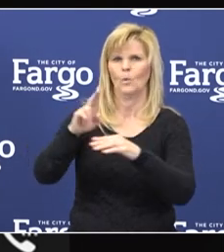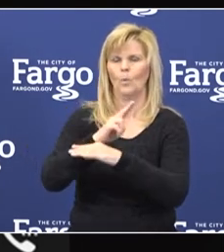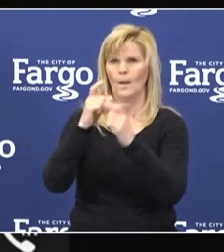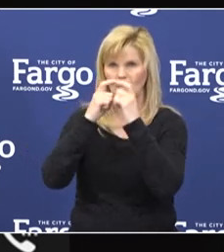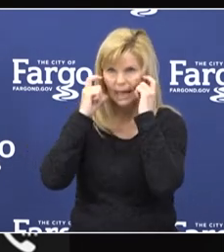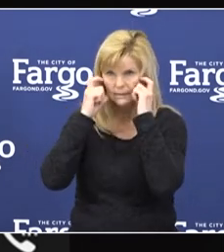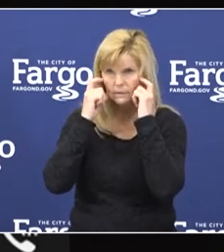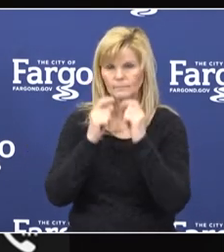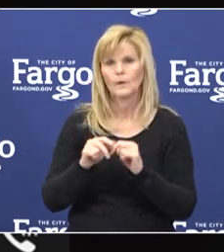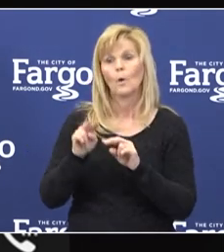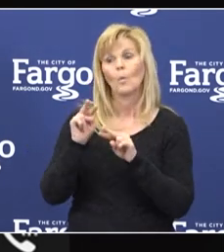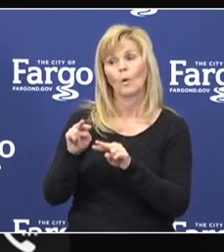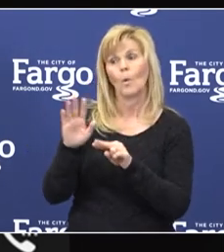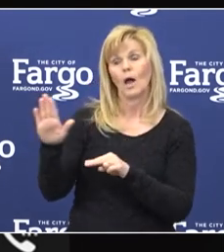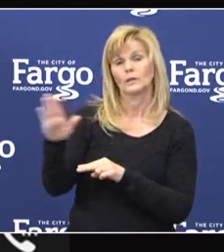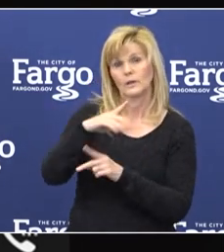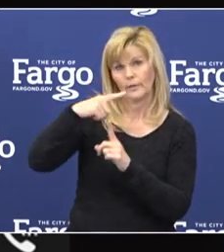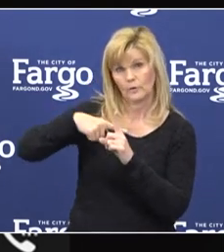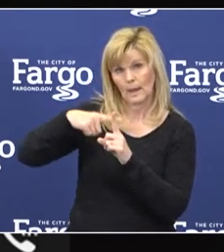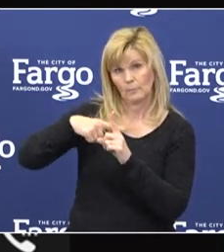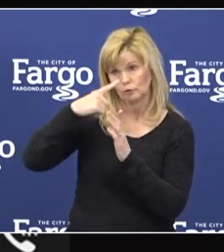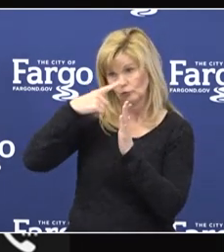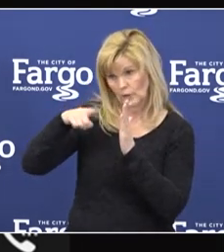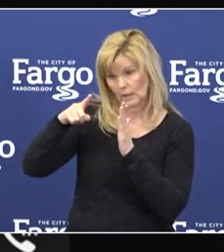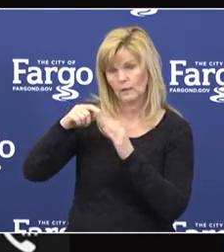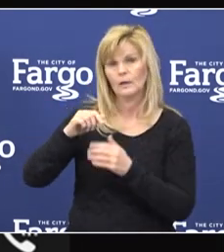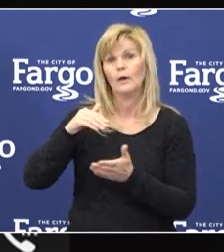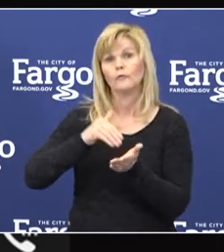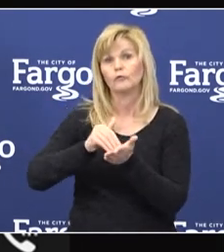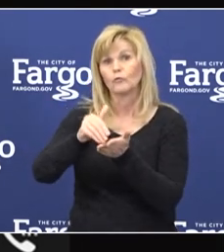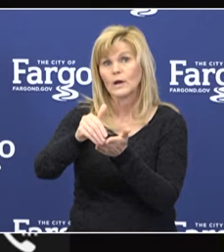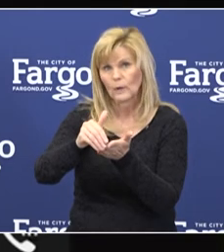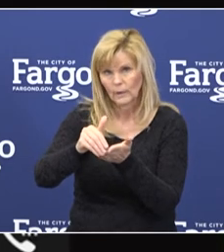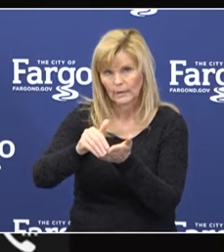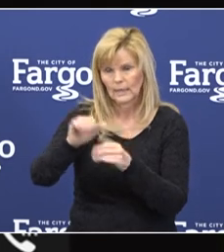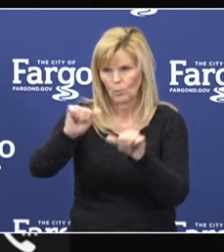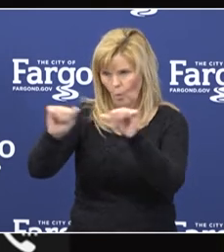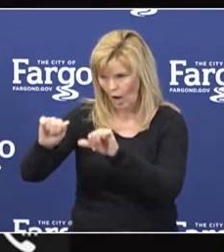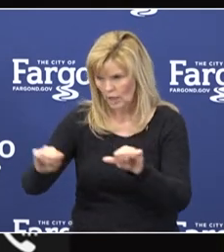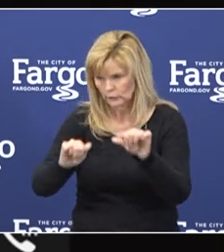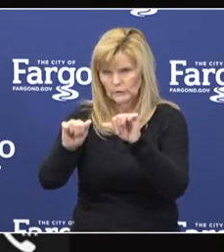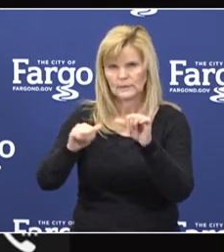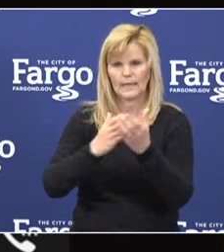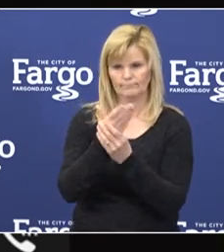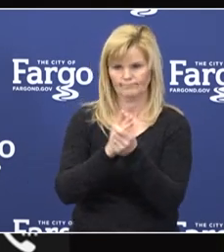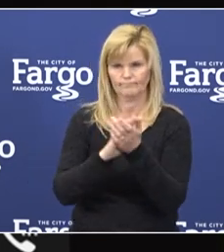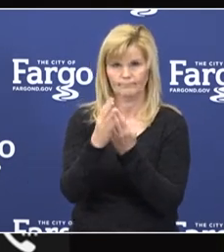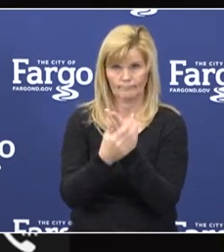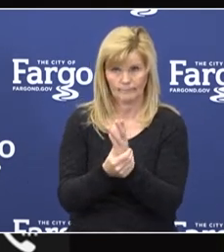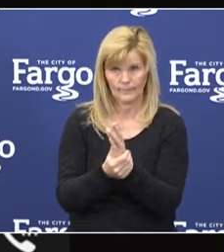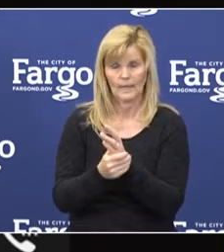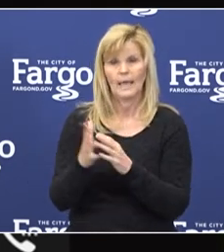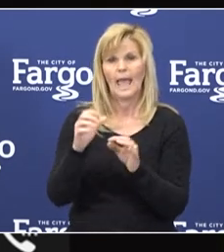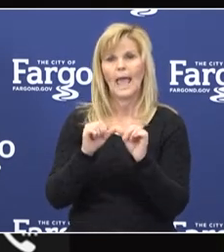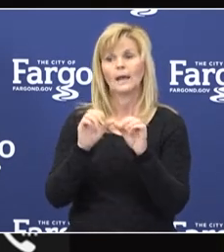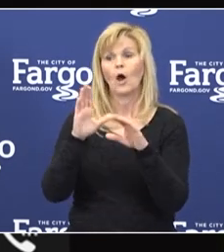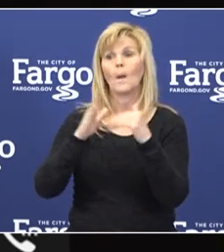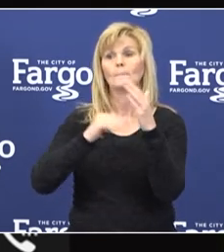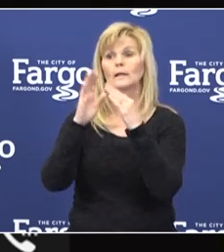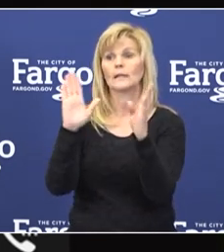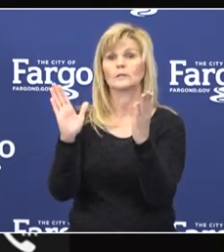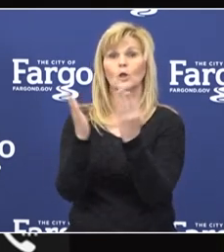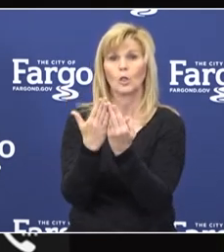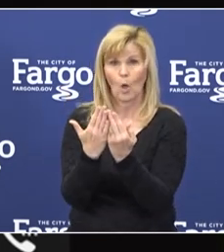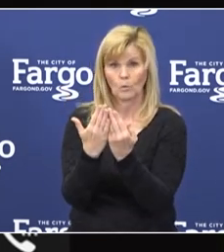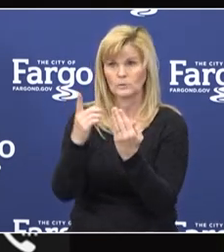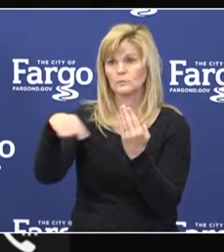monitoring temperatures, frequent disinfecting and hand washing stations, and continuing to keep the buildings closed to the public at